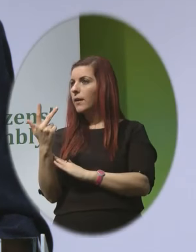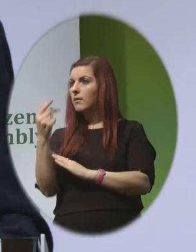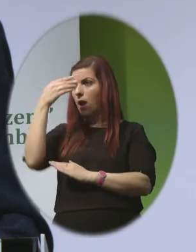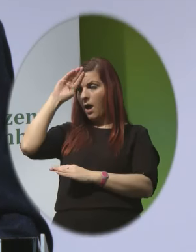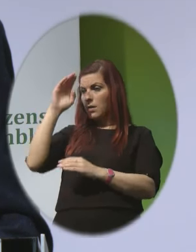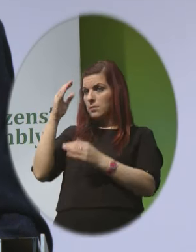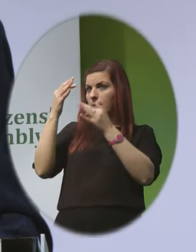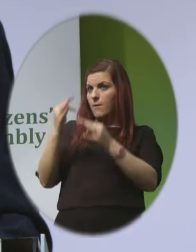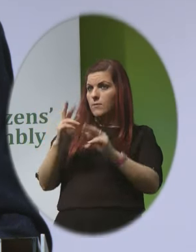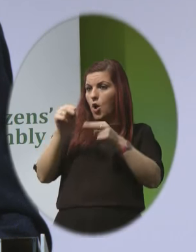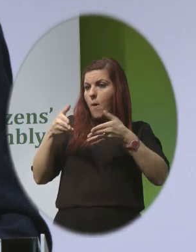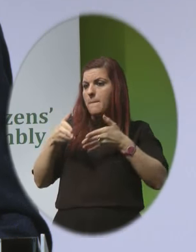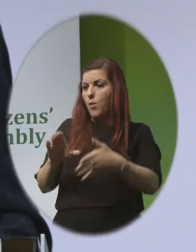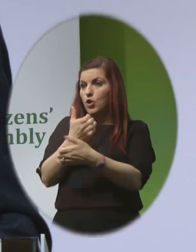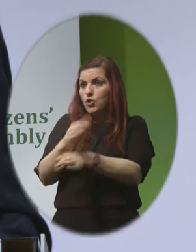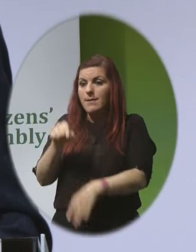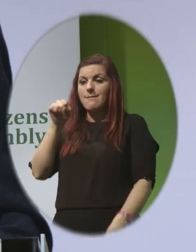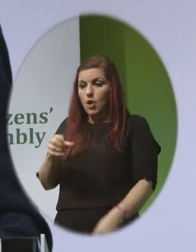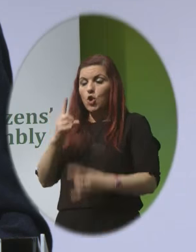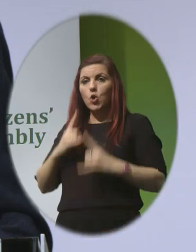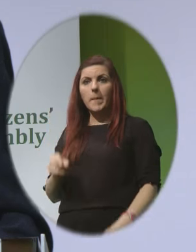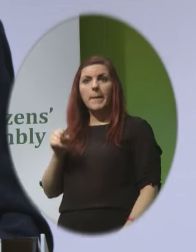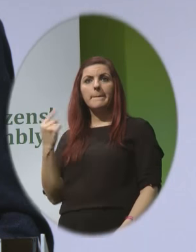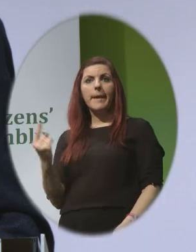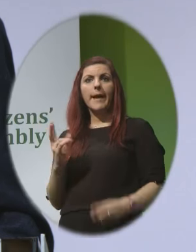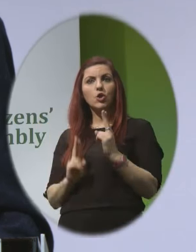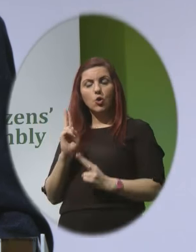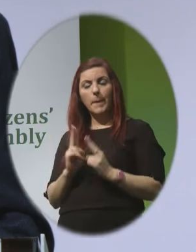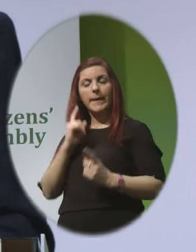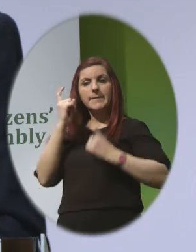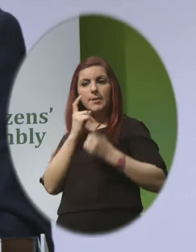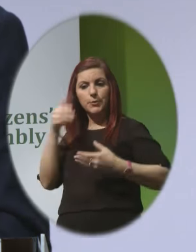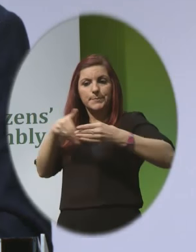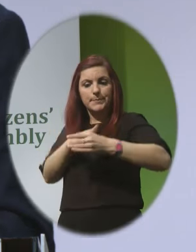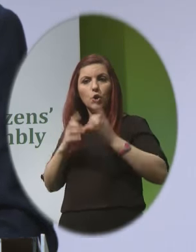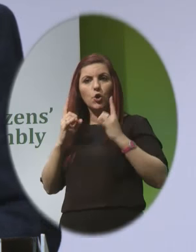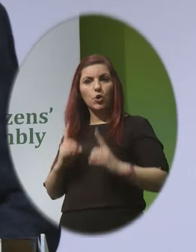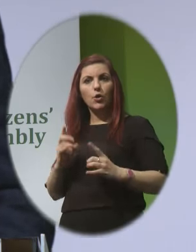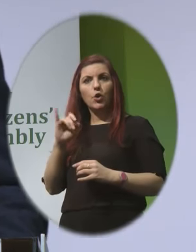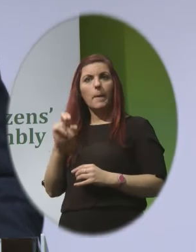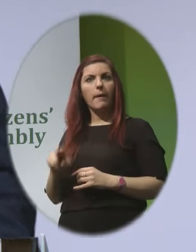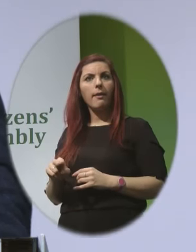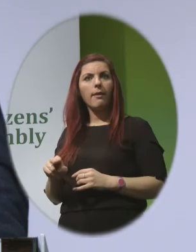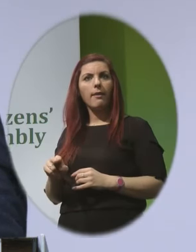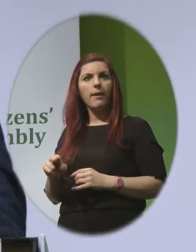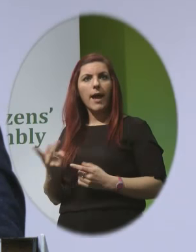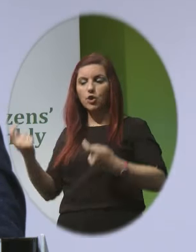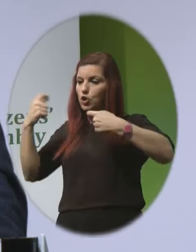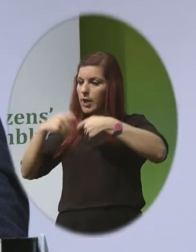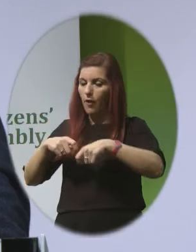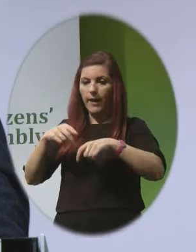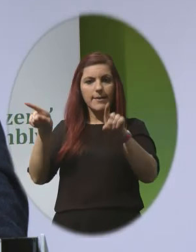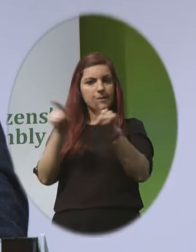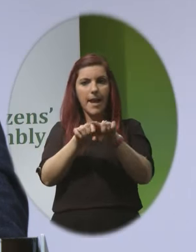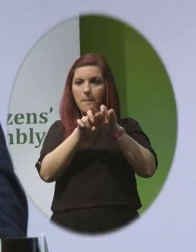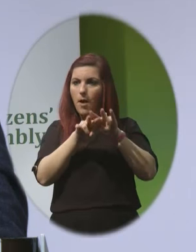affirmed that the unborn child is a human being To be counted as a member of the human family Sharing in that basic equality and